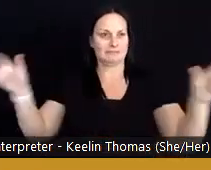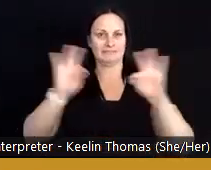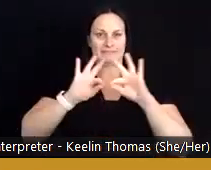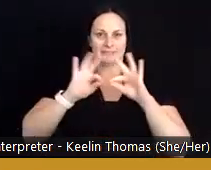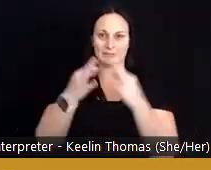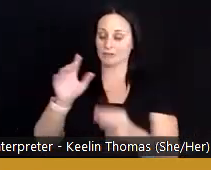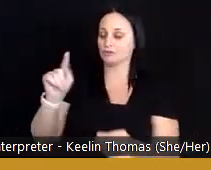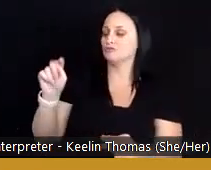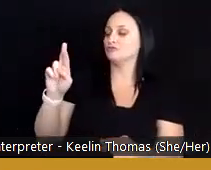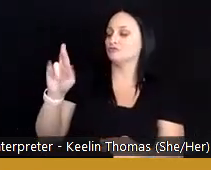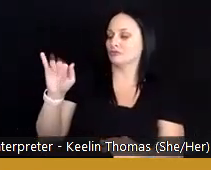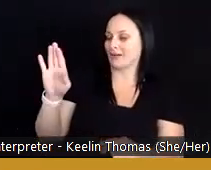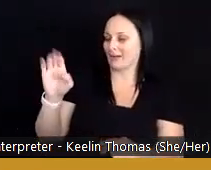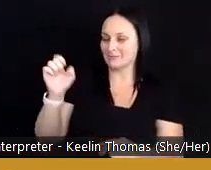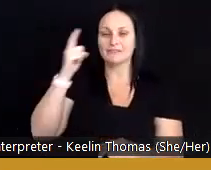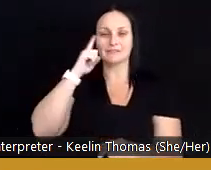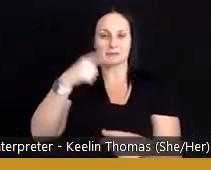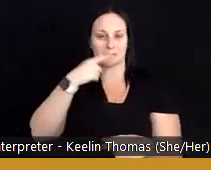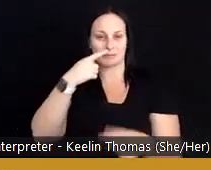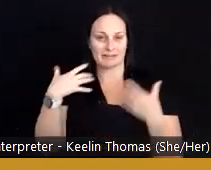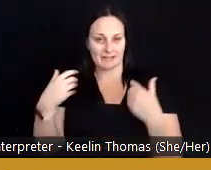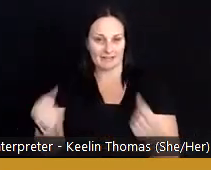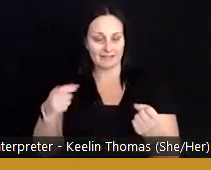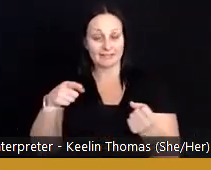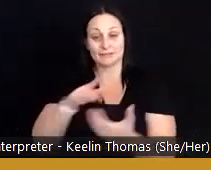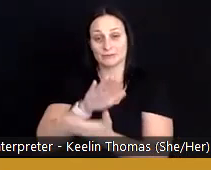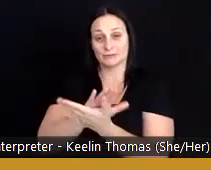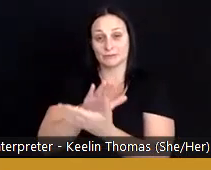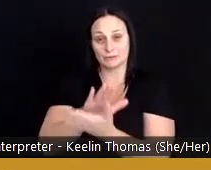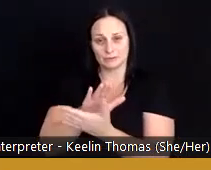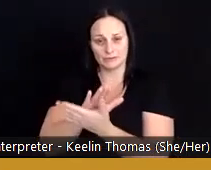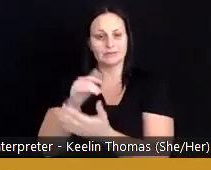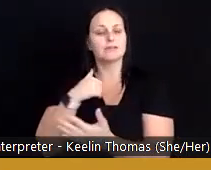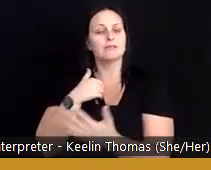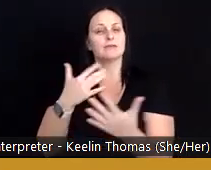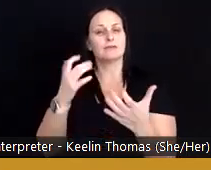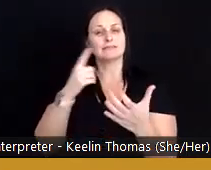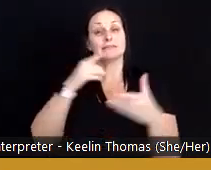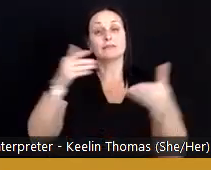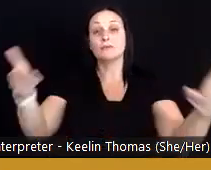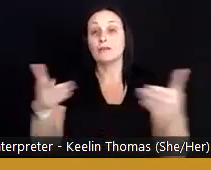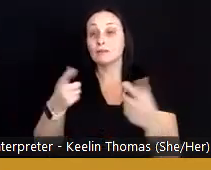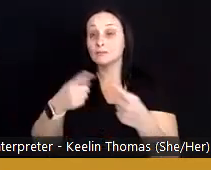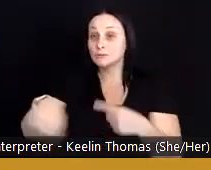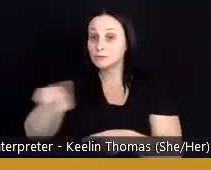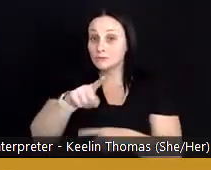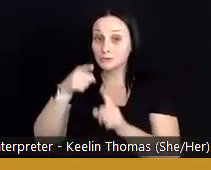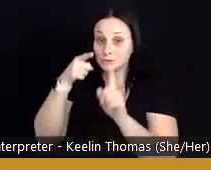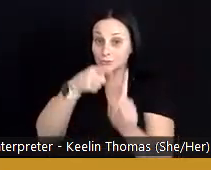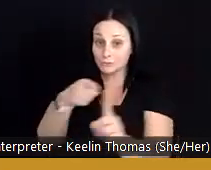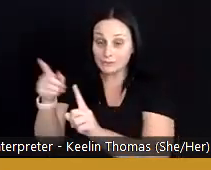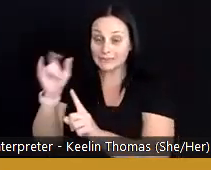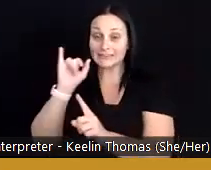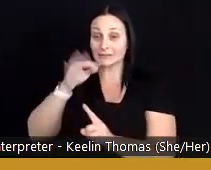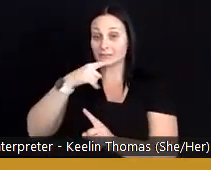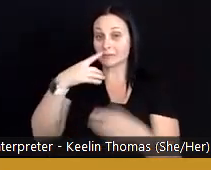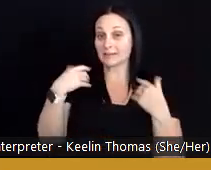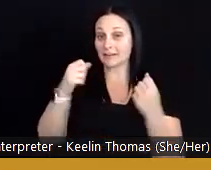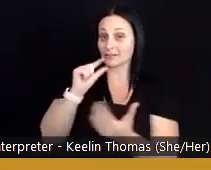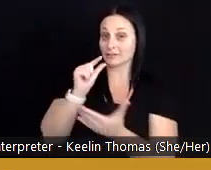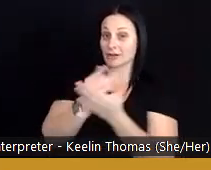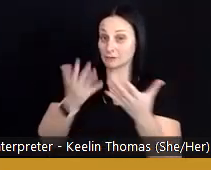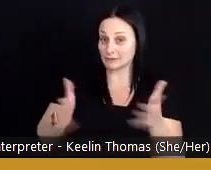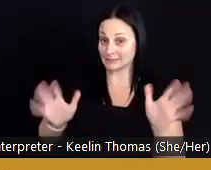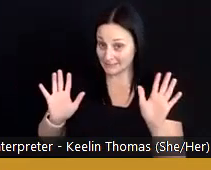tribe in public health that is this school. And so I want to say welcome to you, specifically if you're a public health graduate,